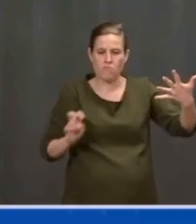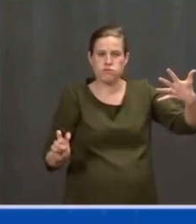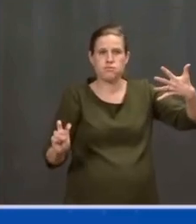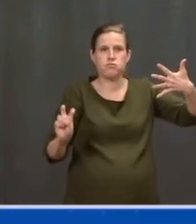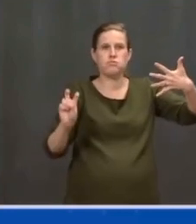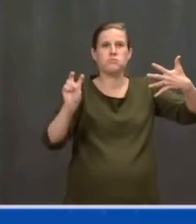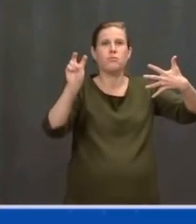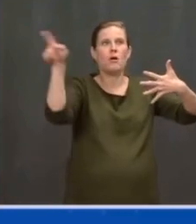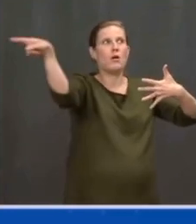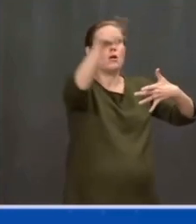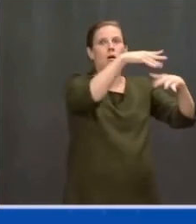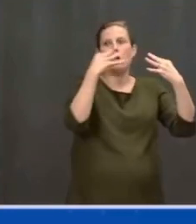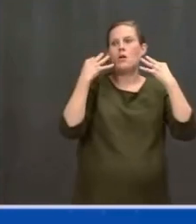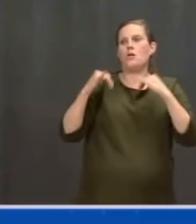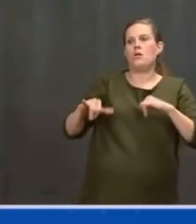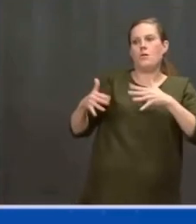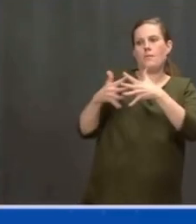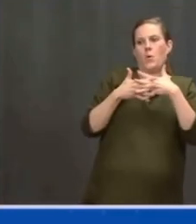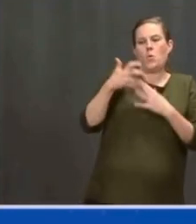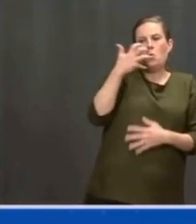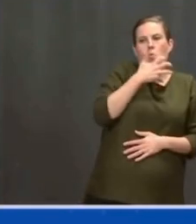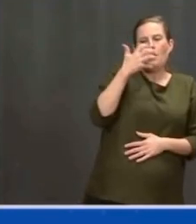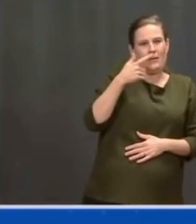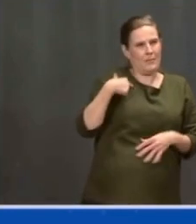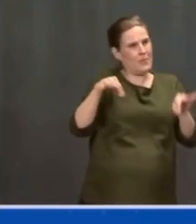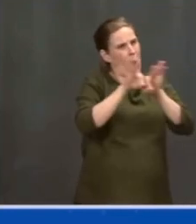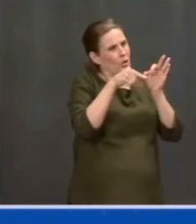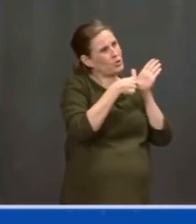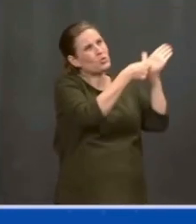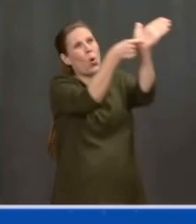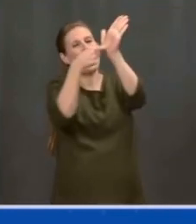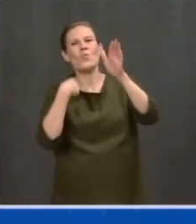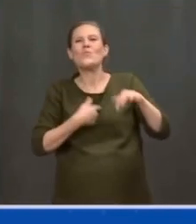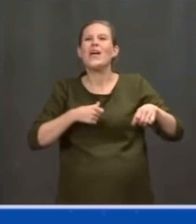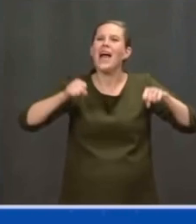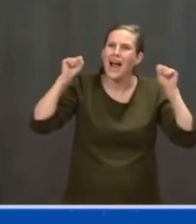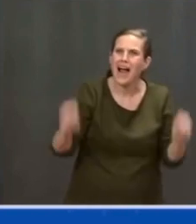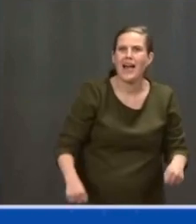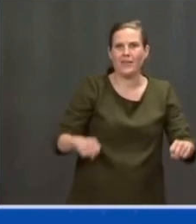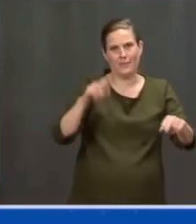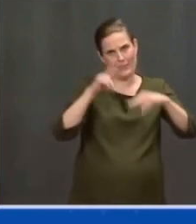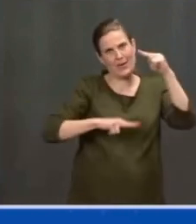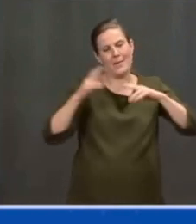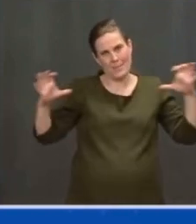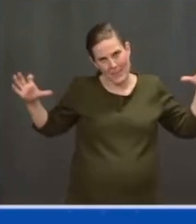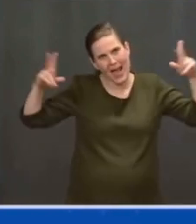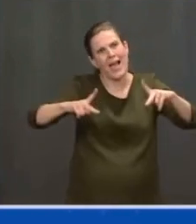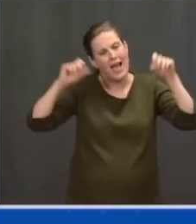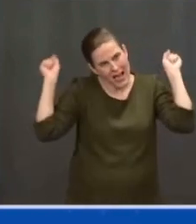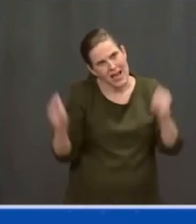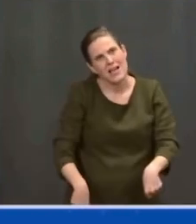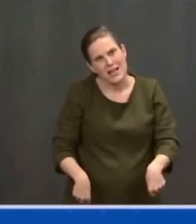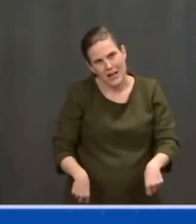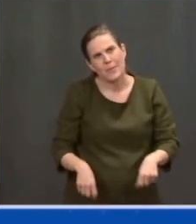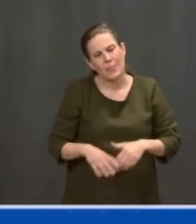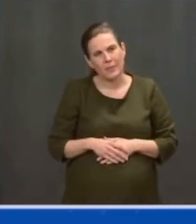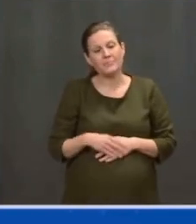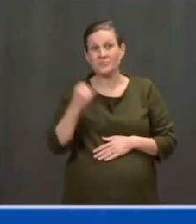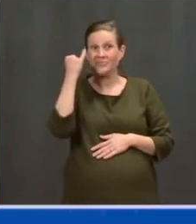We can afford to make them. I put another way, we can't afford not to. So how do we pay for it?